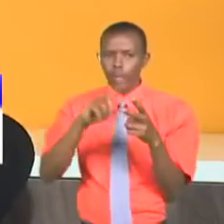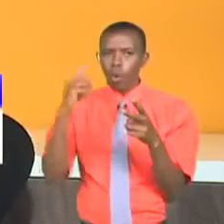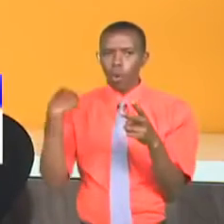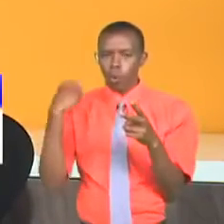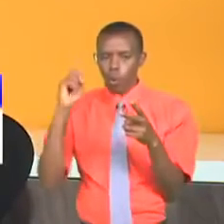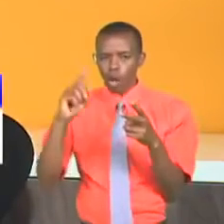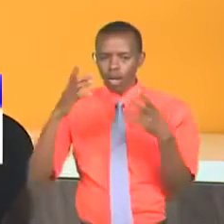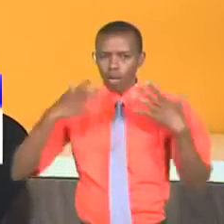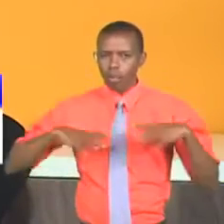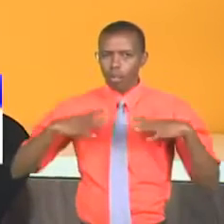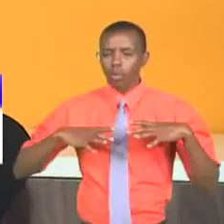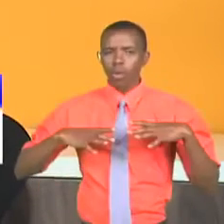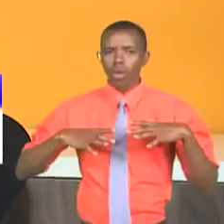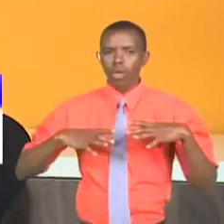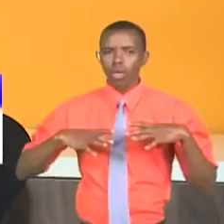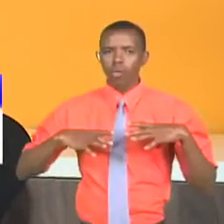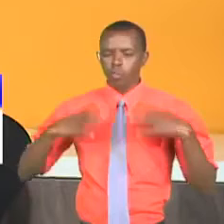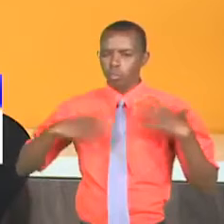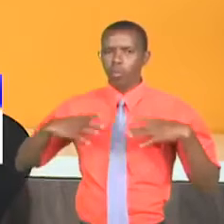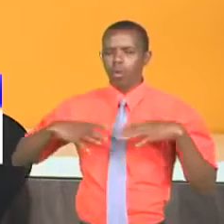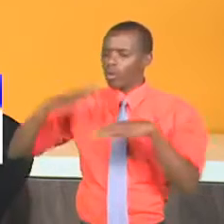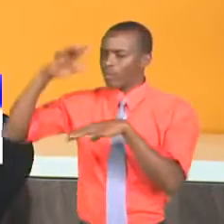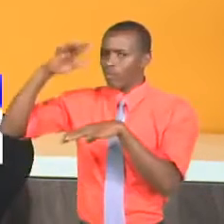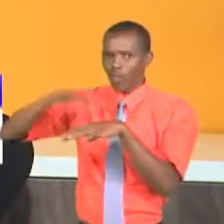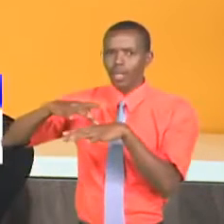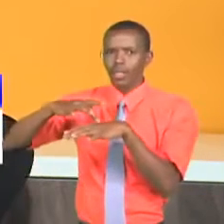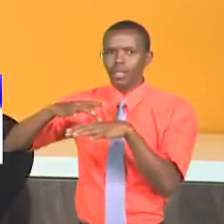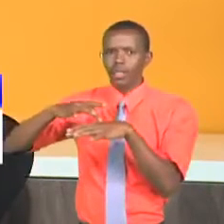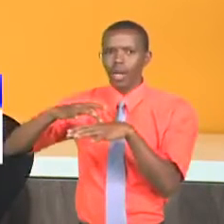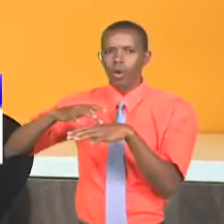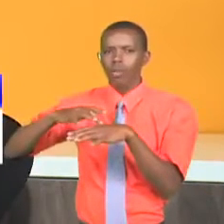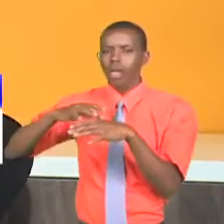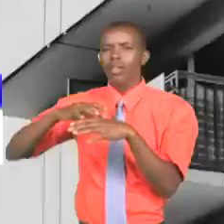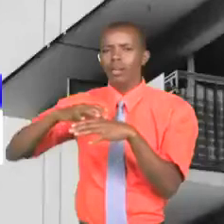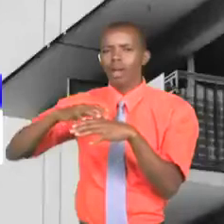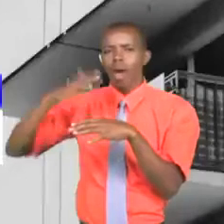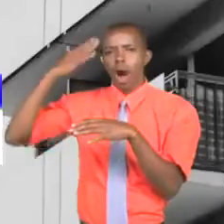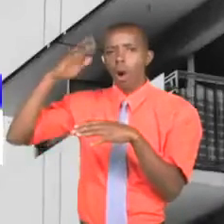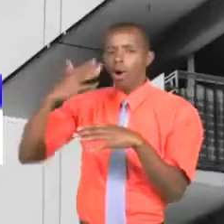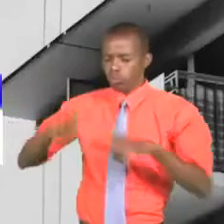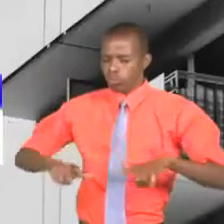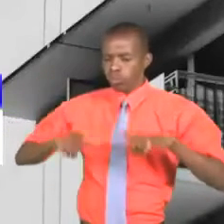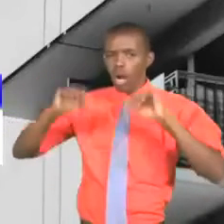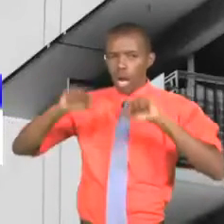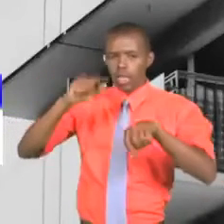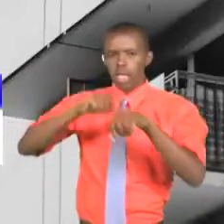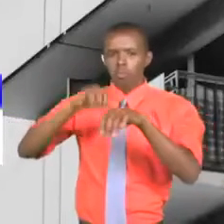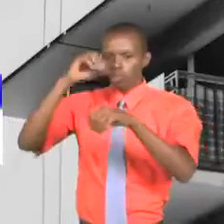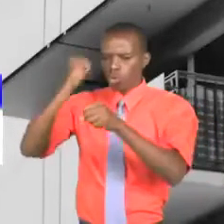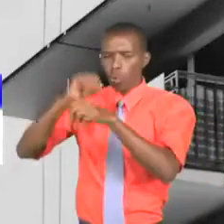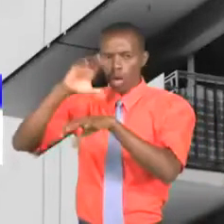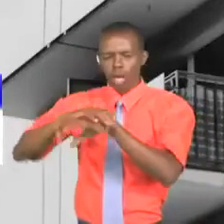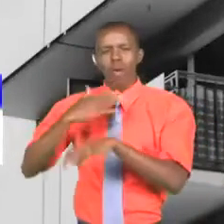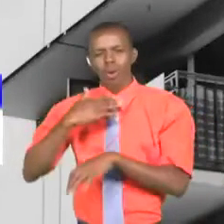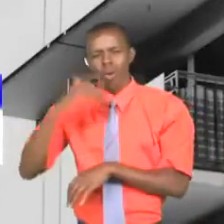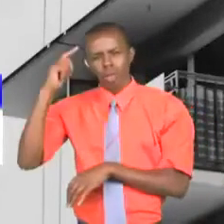people, because of what has hit people, they have learned to live differently. And even when their income comes back, they may want to